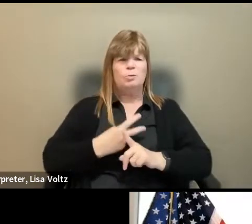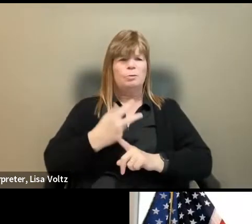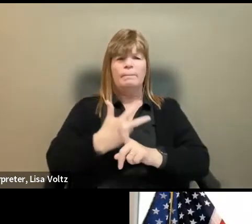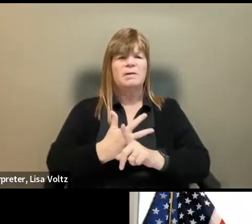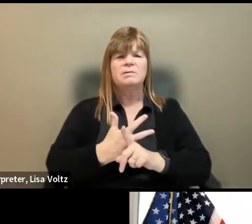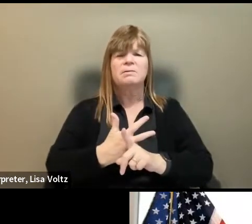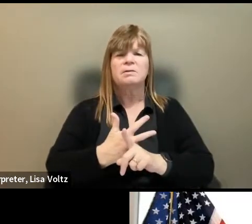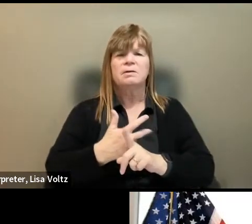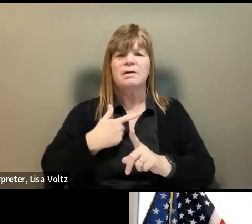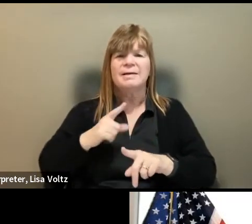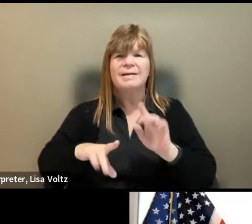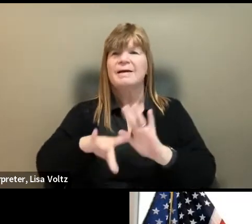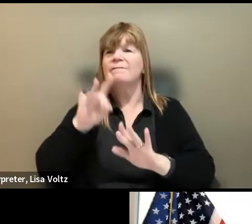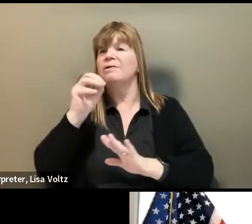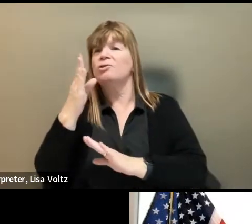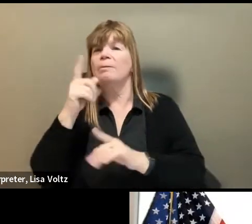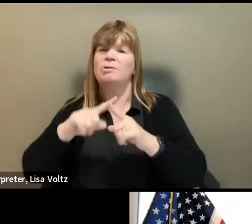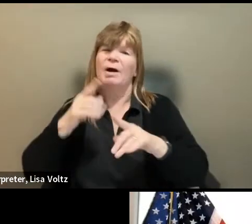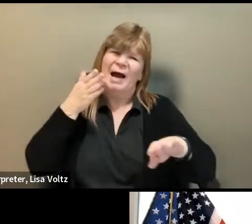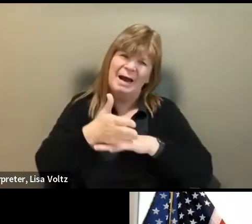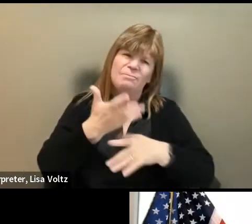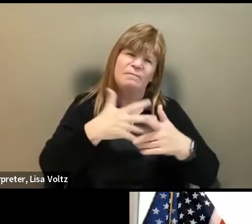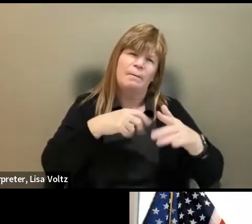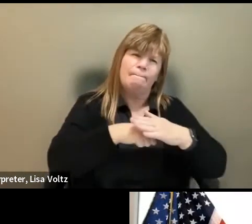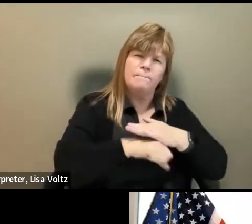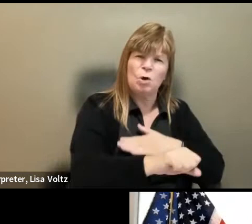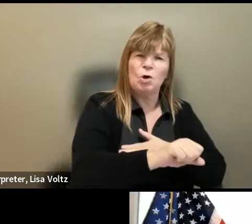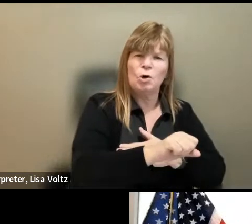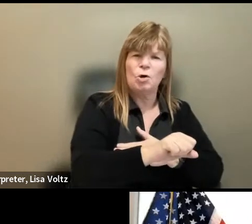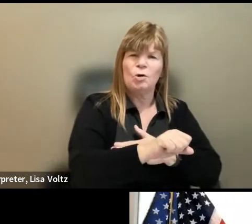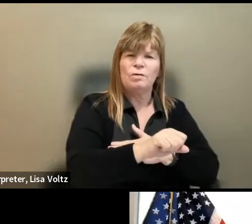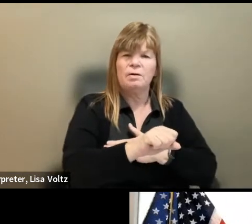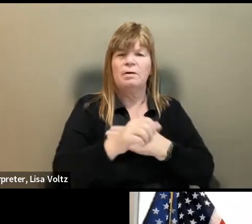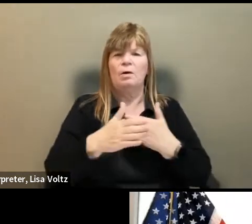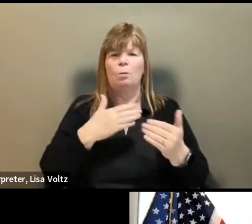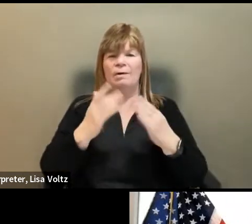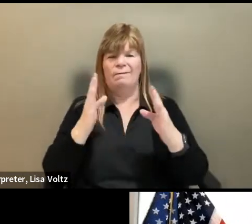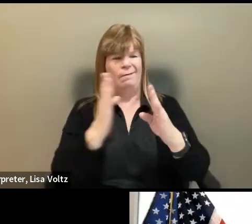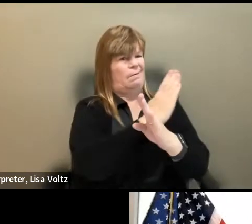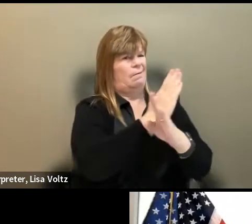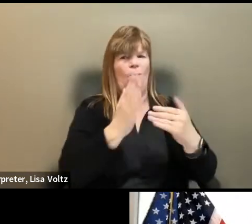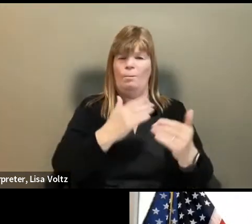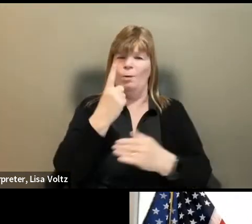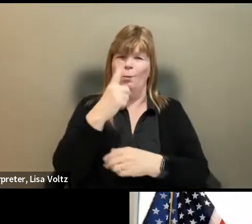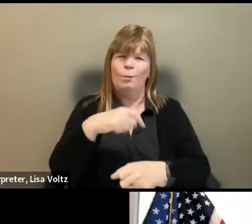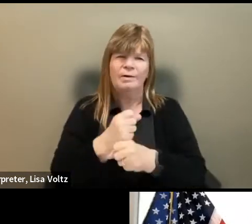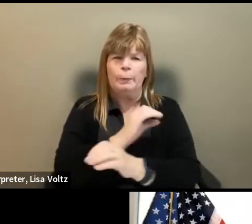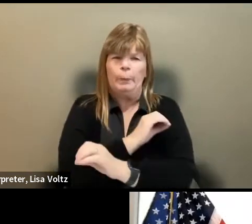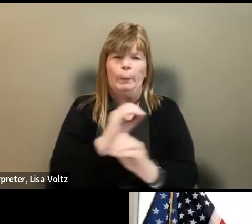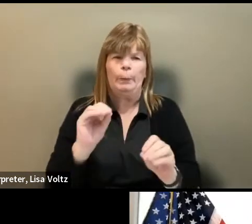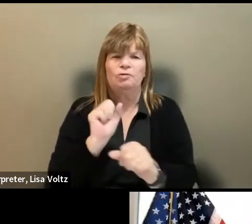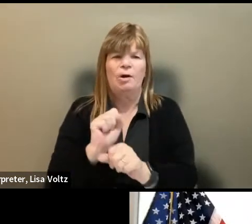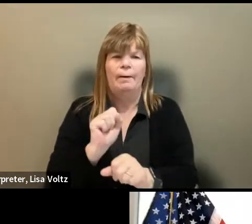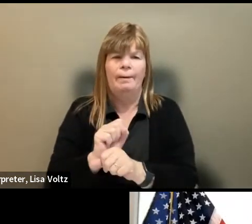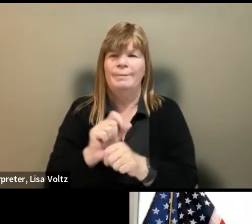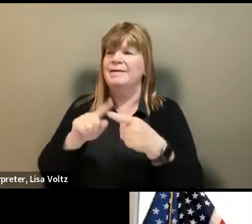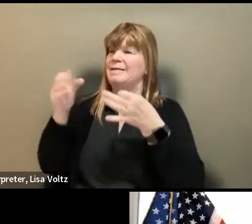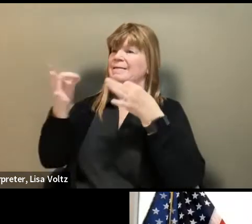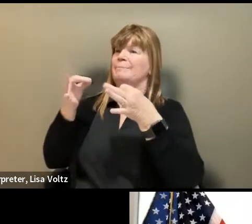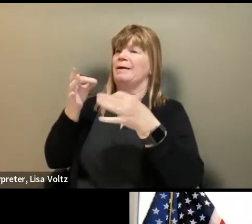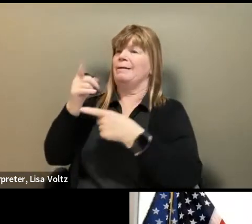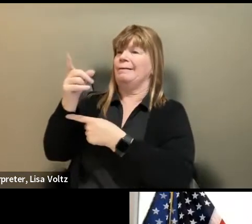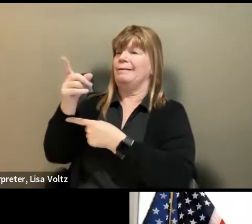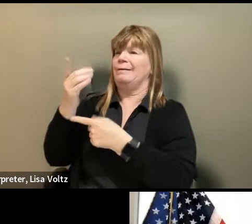another job until a few months after giving birth, then would have a resume gap of close to a year. And explaining that gap